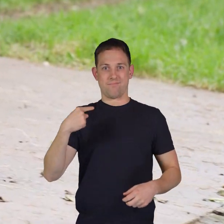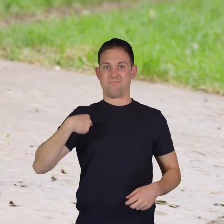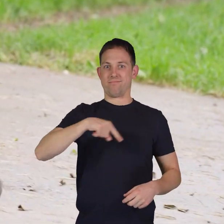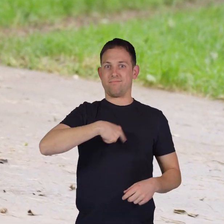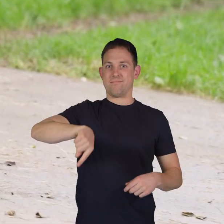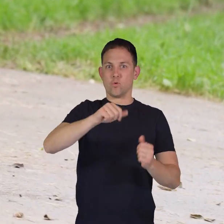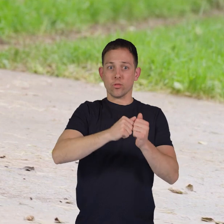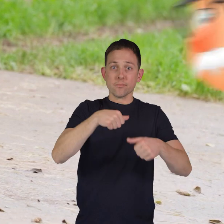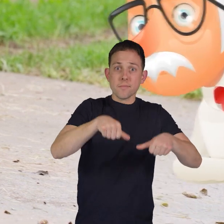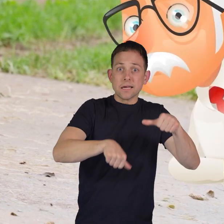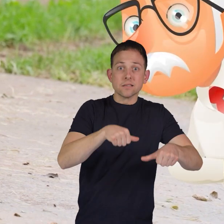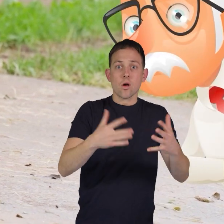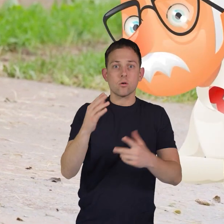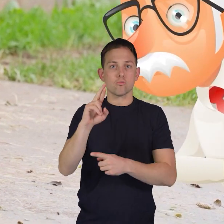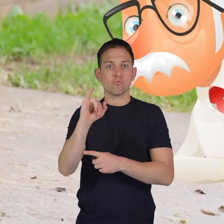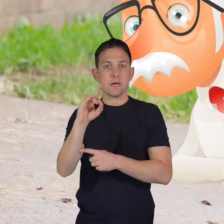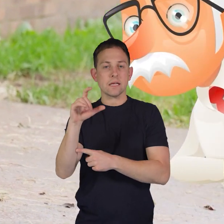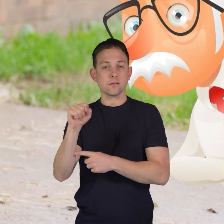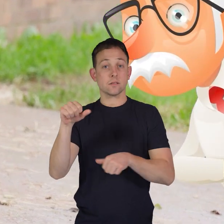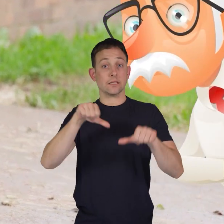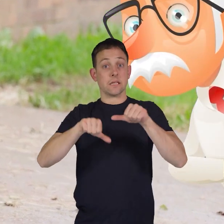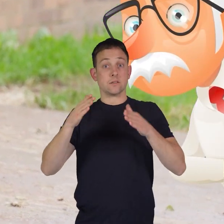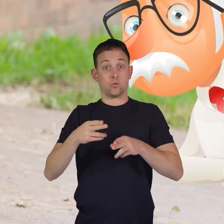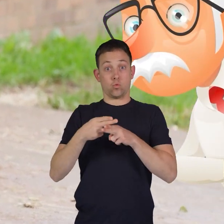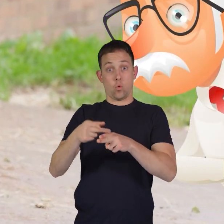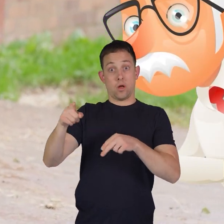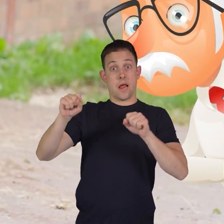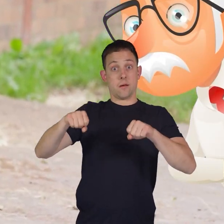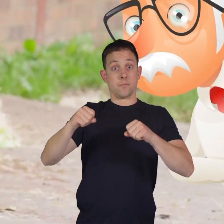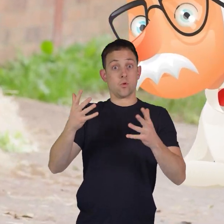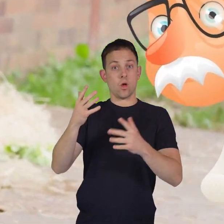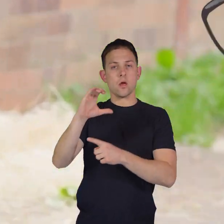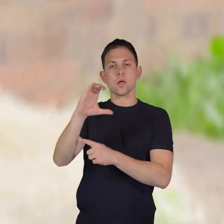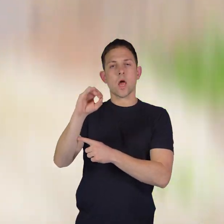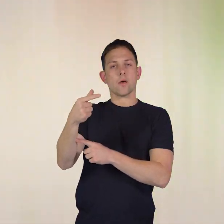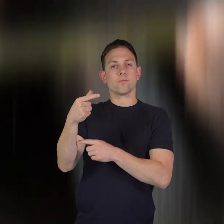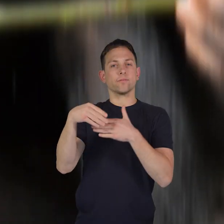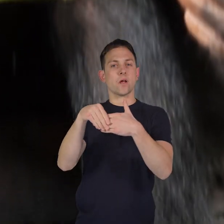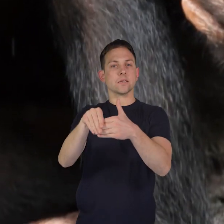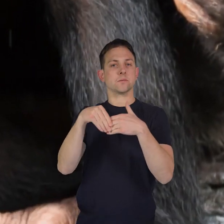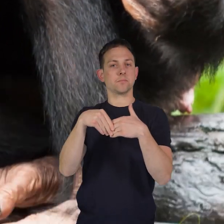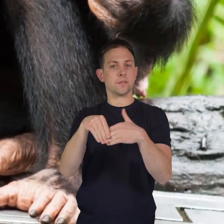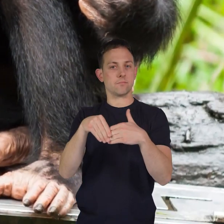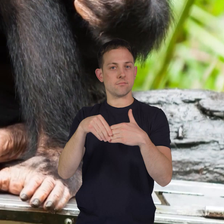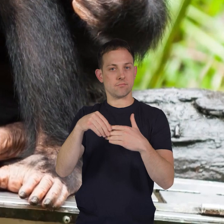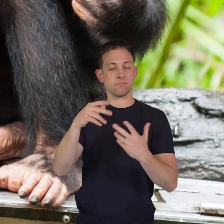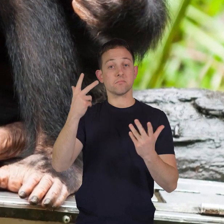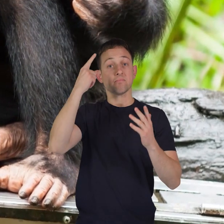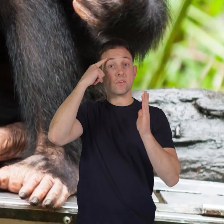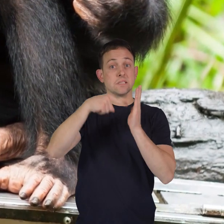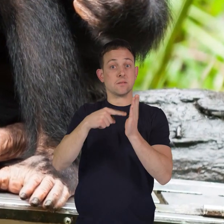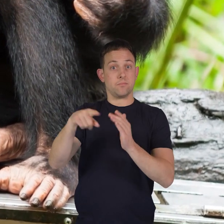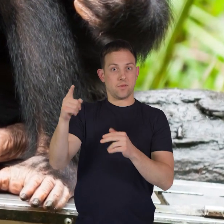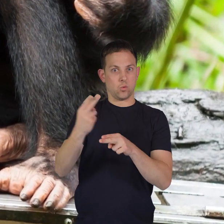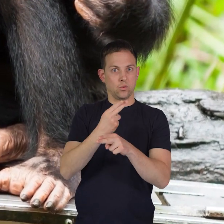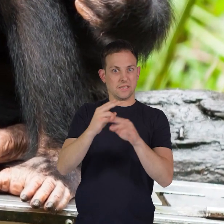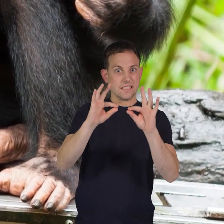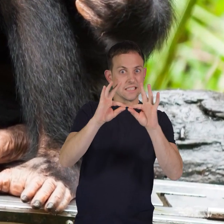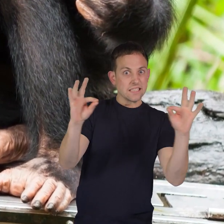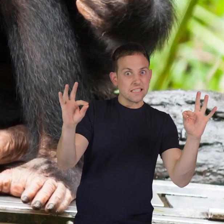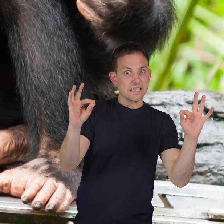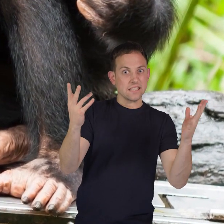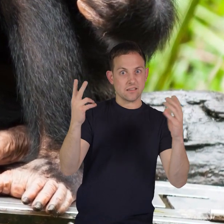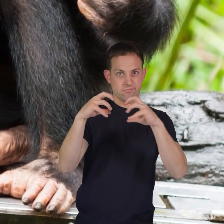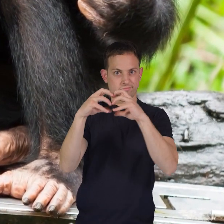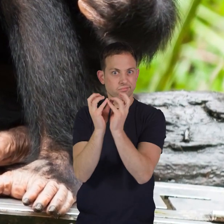puzzles or riddles scientists call this ability cognitive flexibility for example they can use sticks to crack